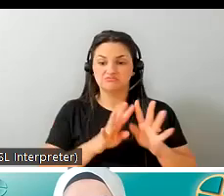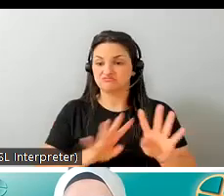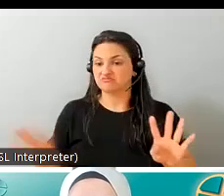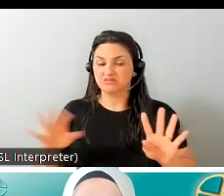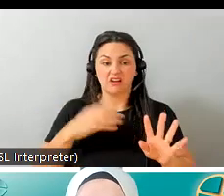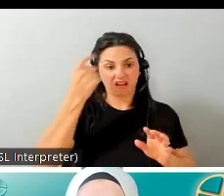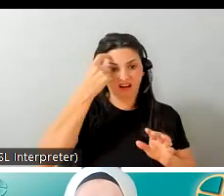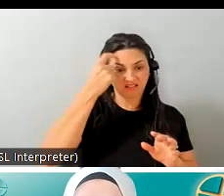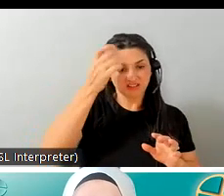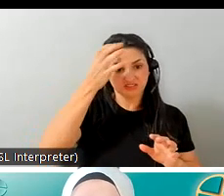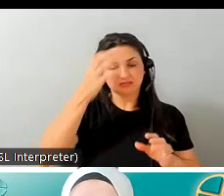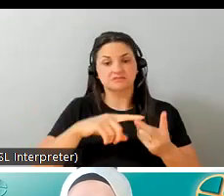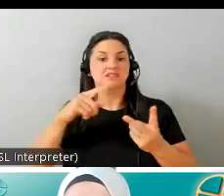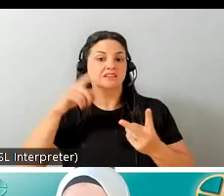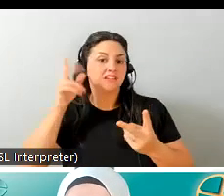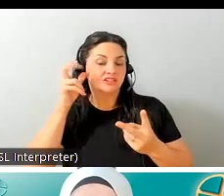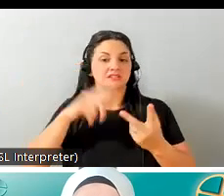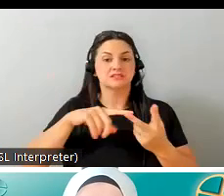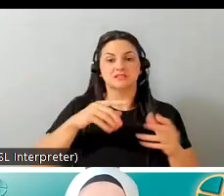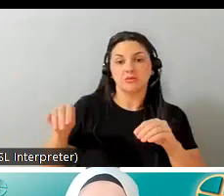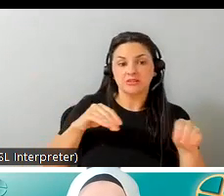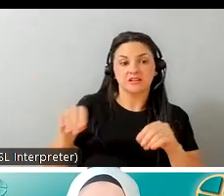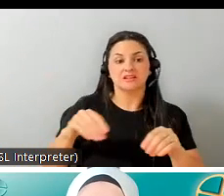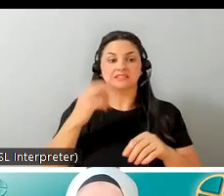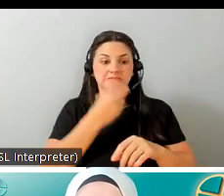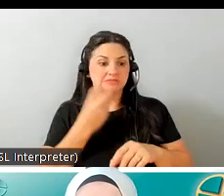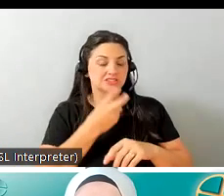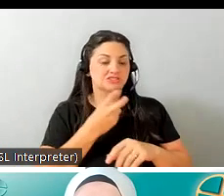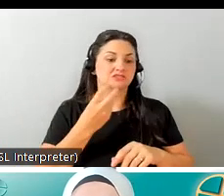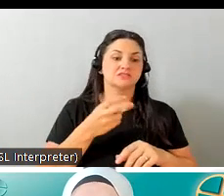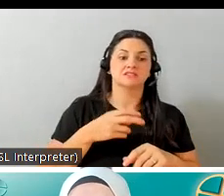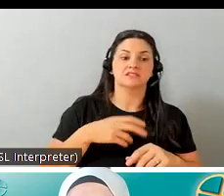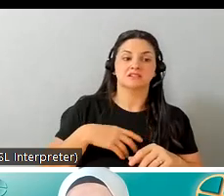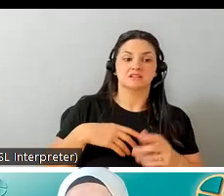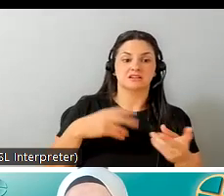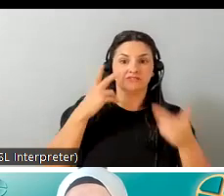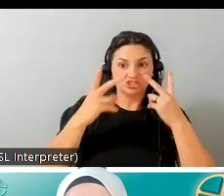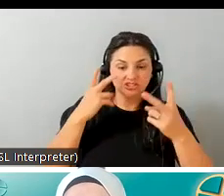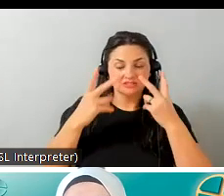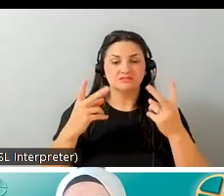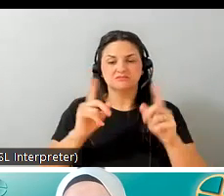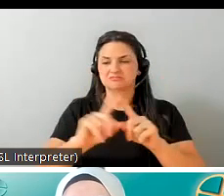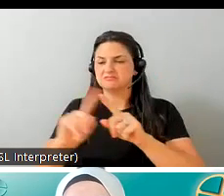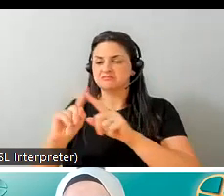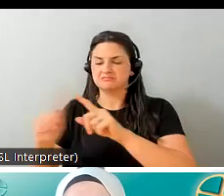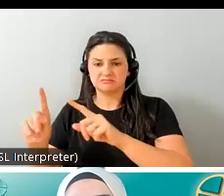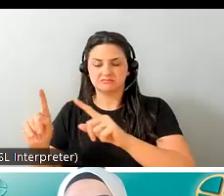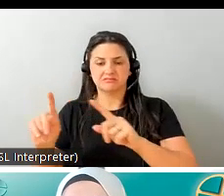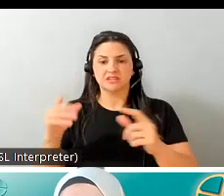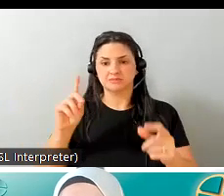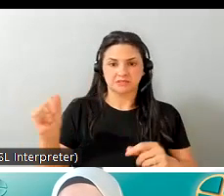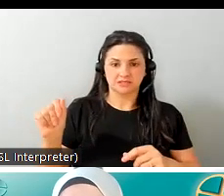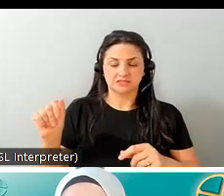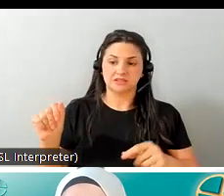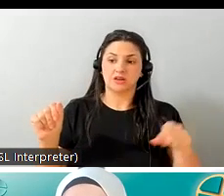cognition hearing mobility speech vision um and what we usually see through tetra as individuals who have a